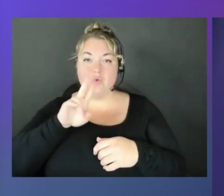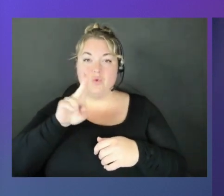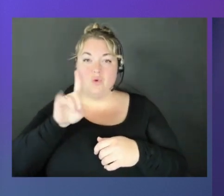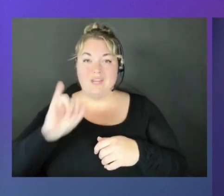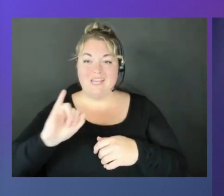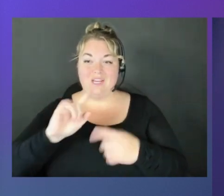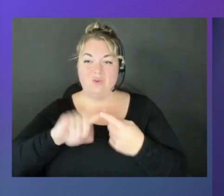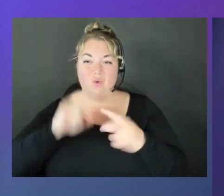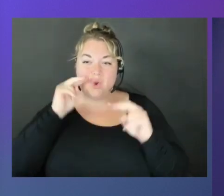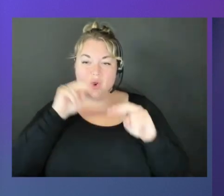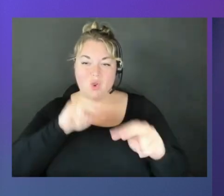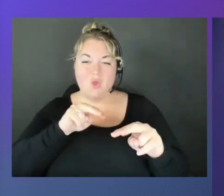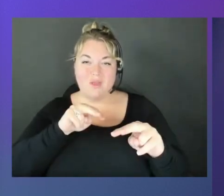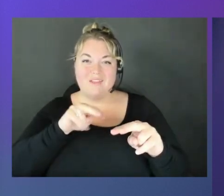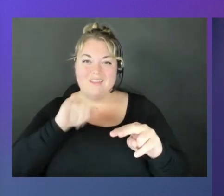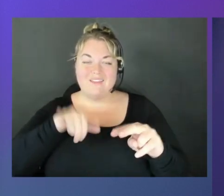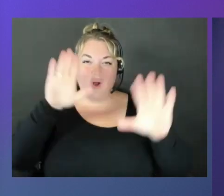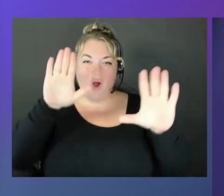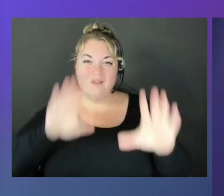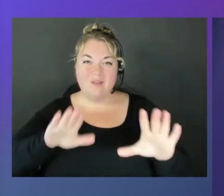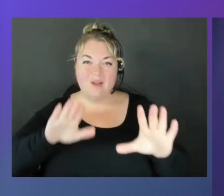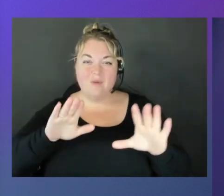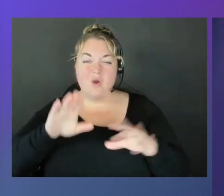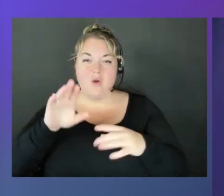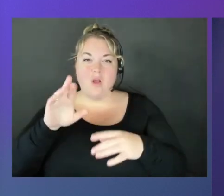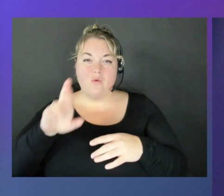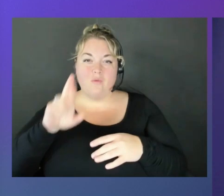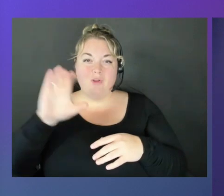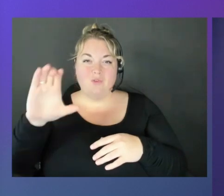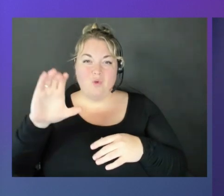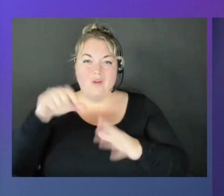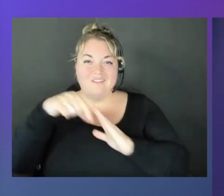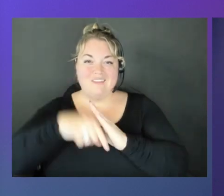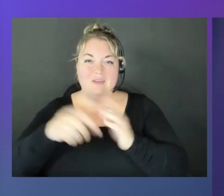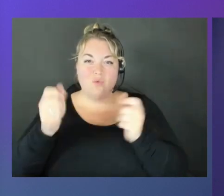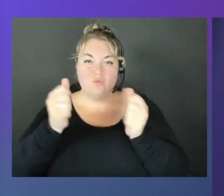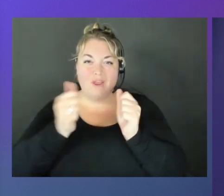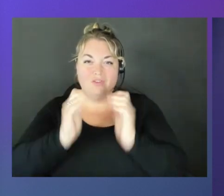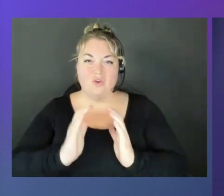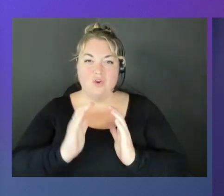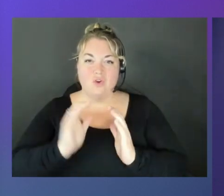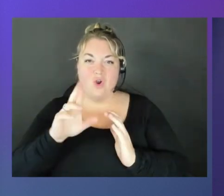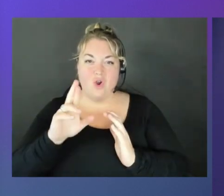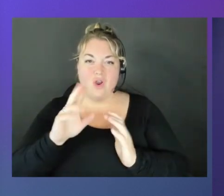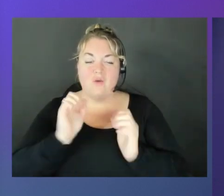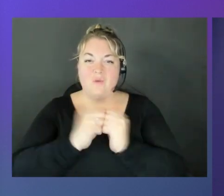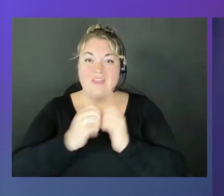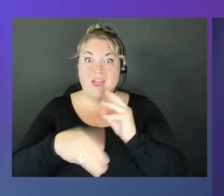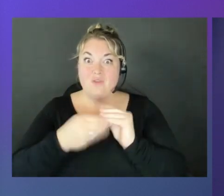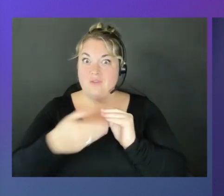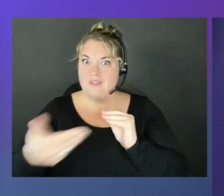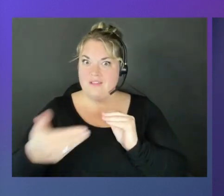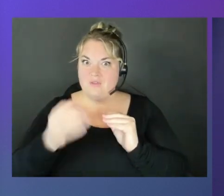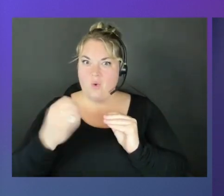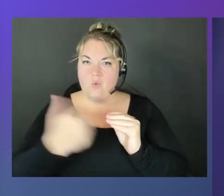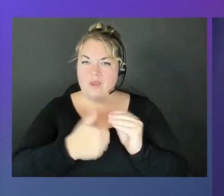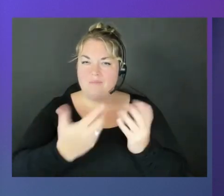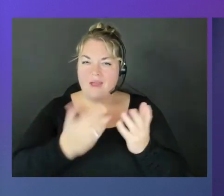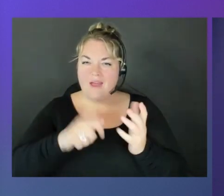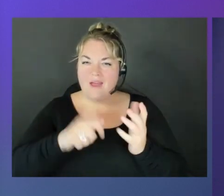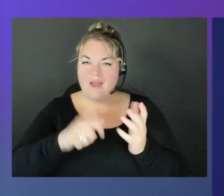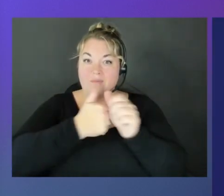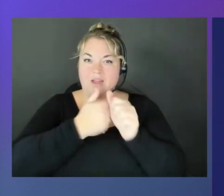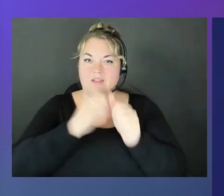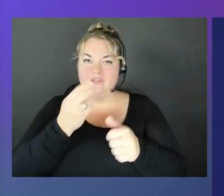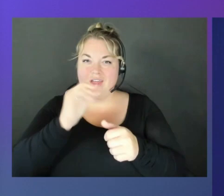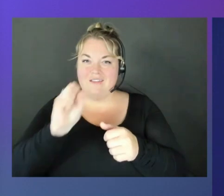awesome remote control DeepRacer car with some extra things on it. So I think we might need to update the chassis a bit, there's a ton of